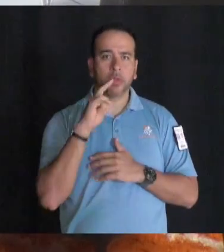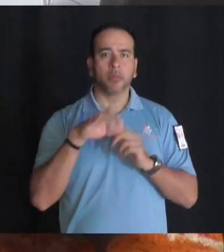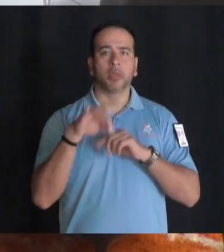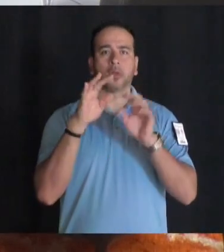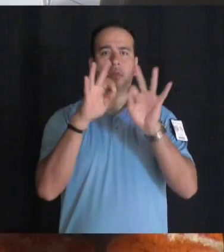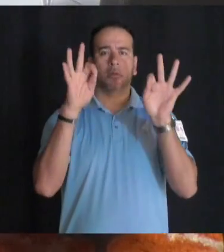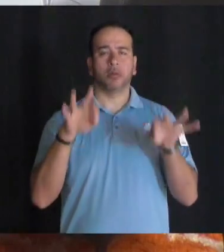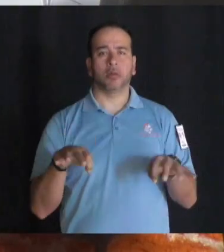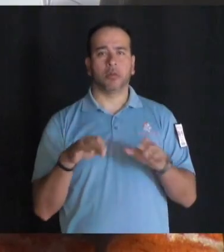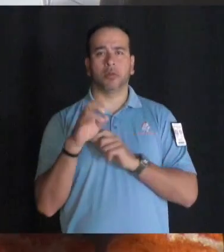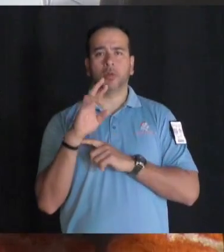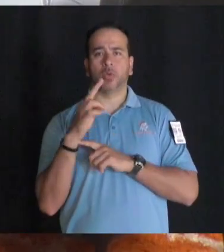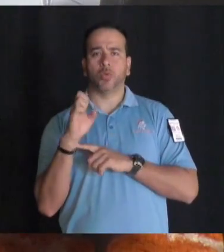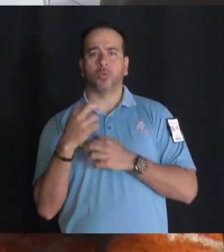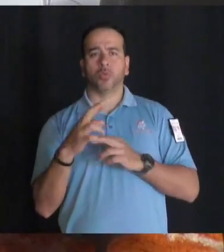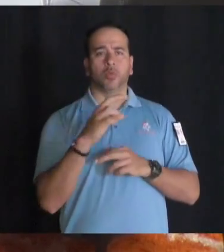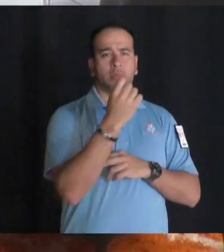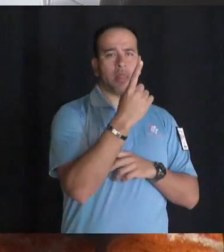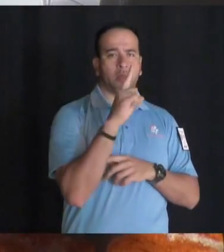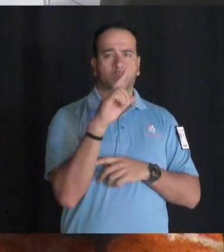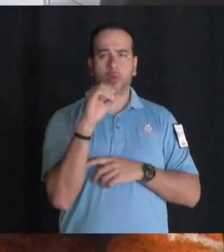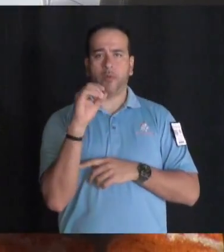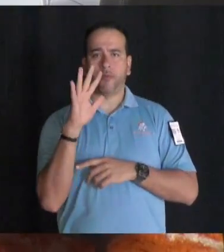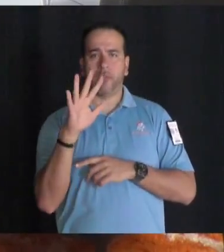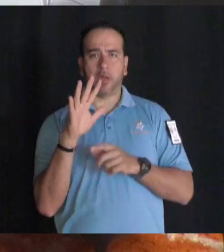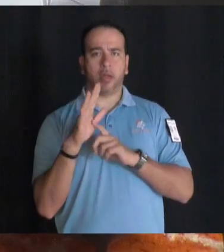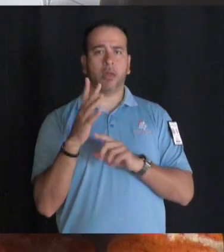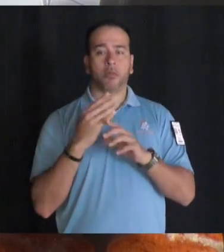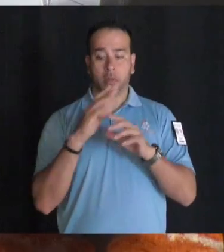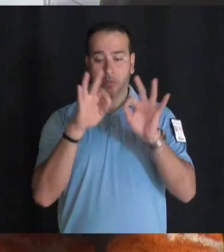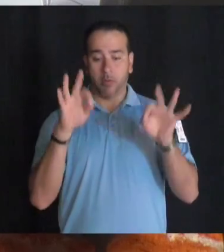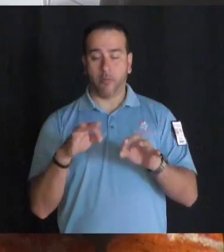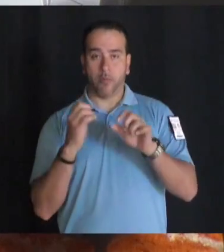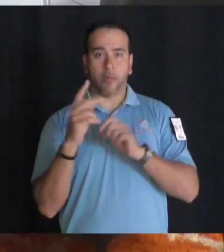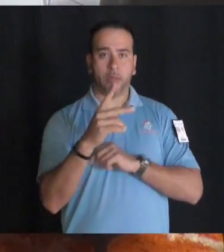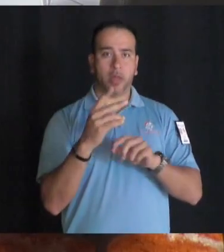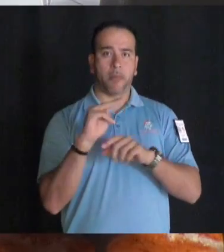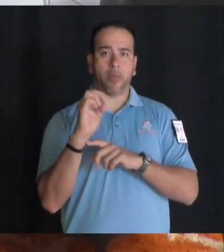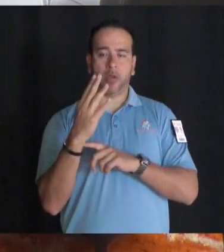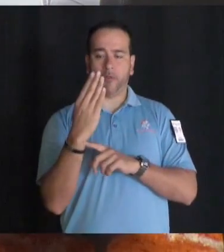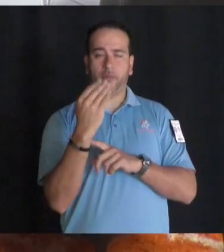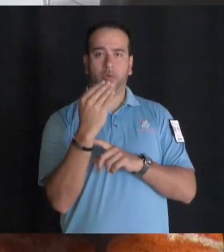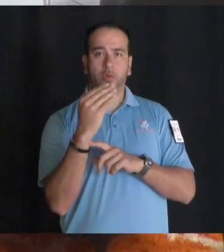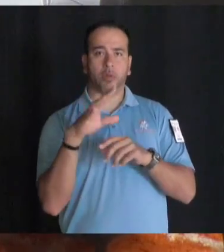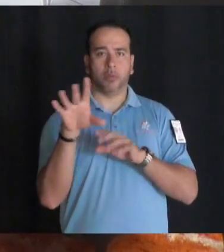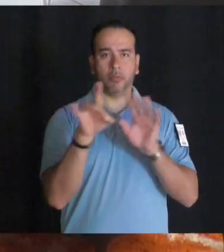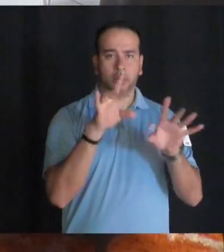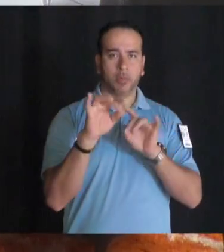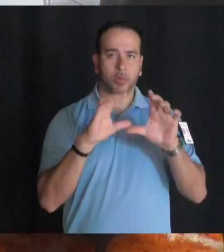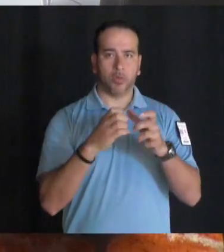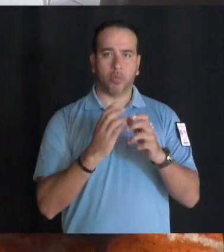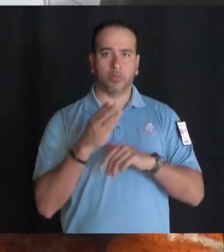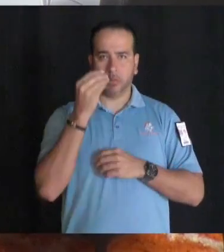at Ms. Rose Room 11105. The form must be returned by March 14th. Selected groups will be notified by